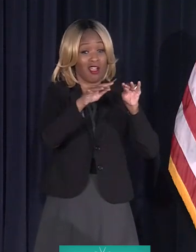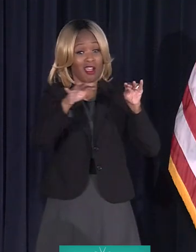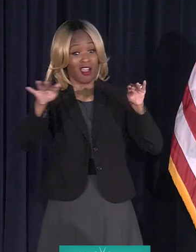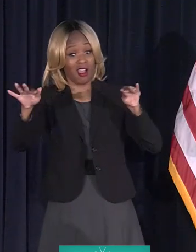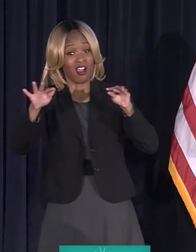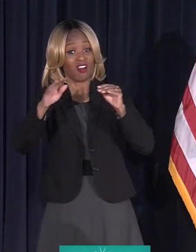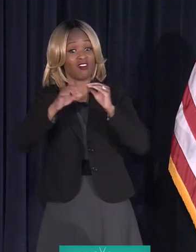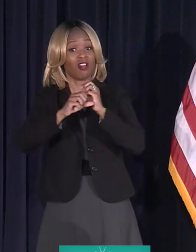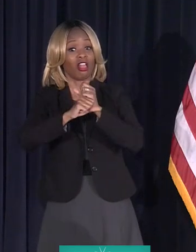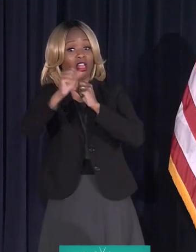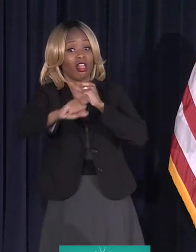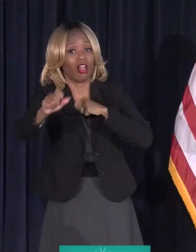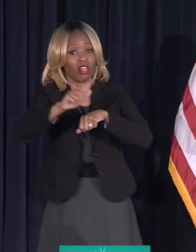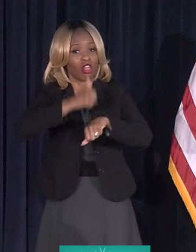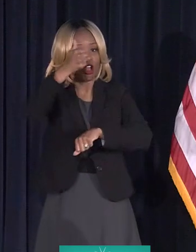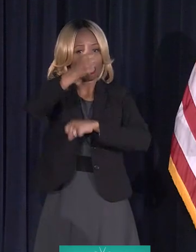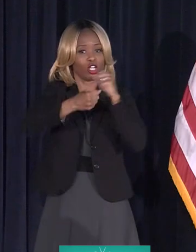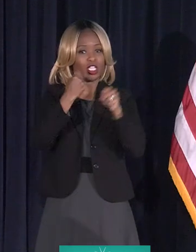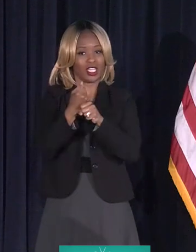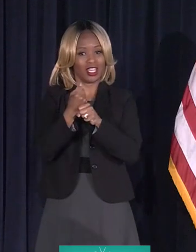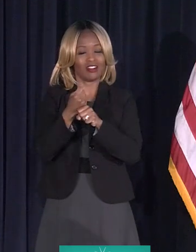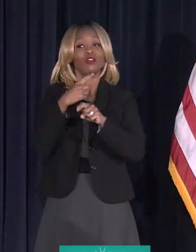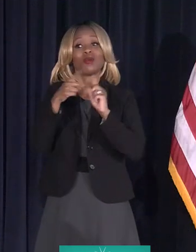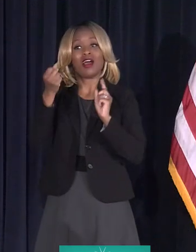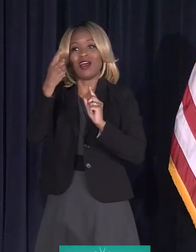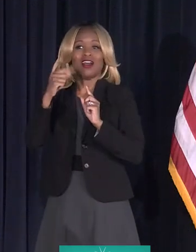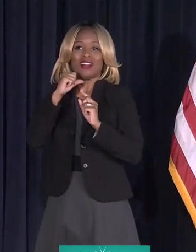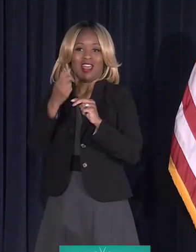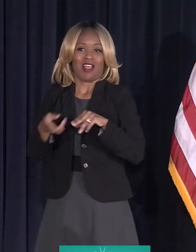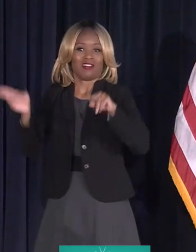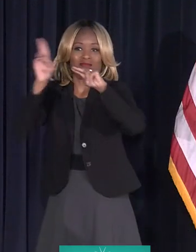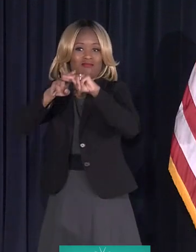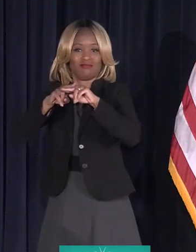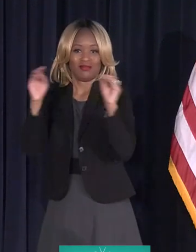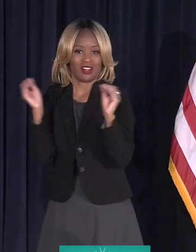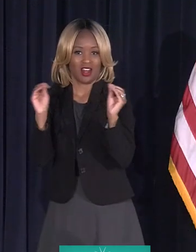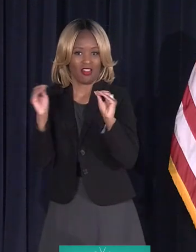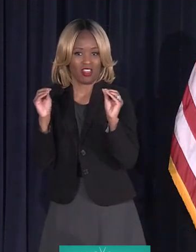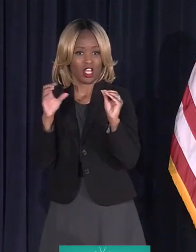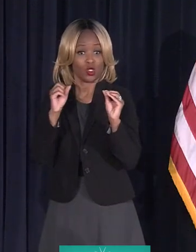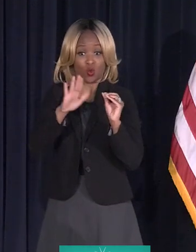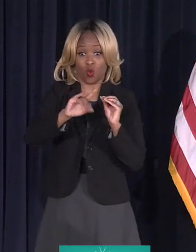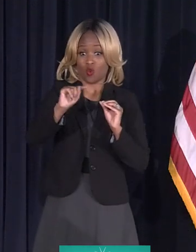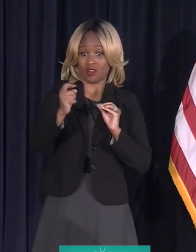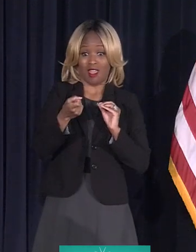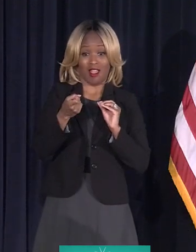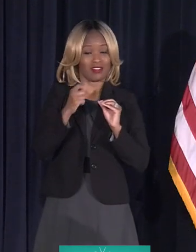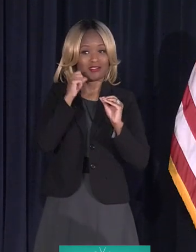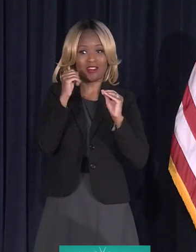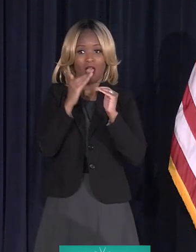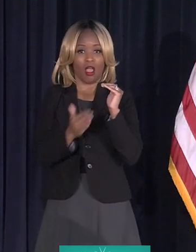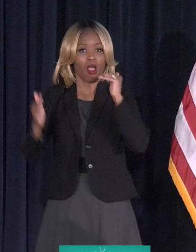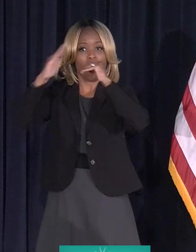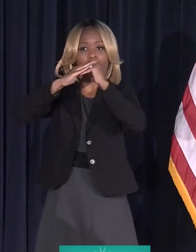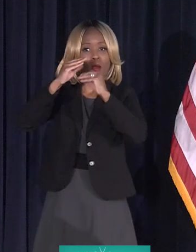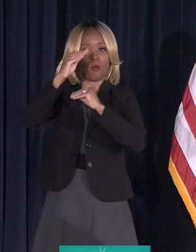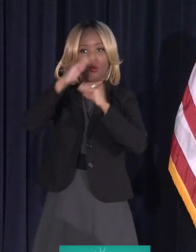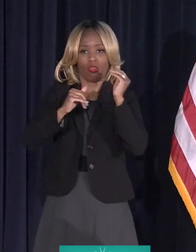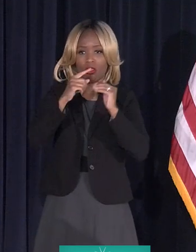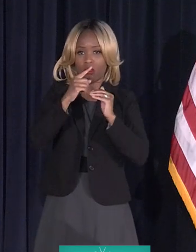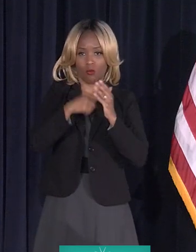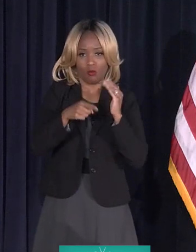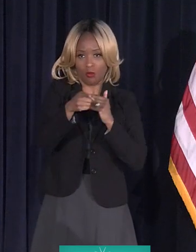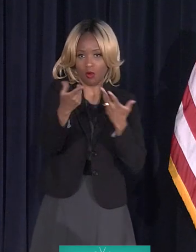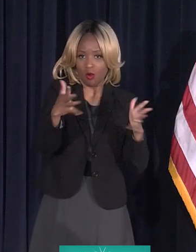So your taxes will not go above the level that you have today. Here's something